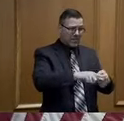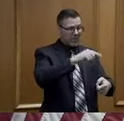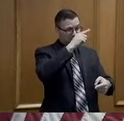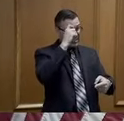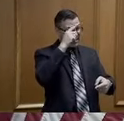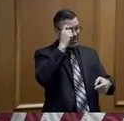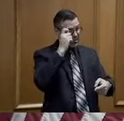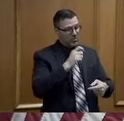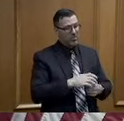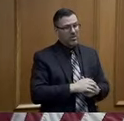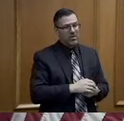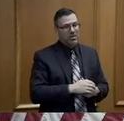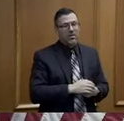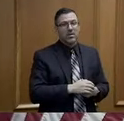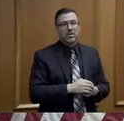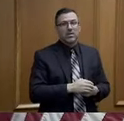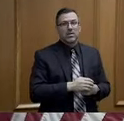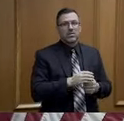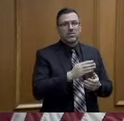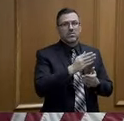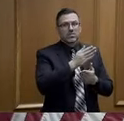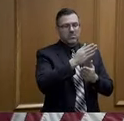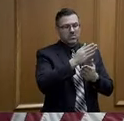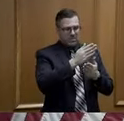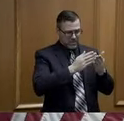ordered schools to close for the rest of the year.